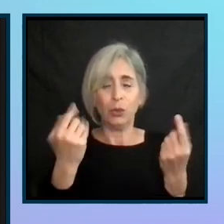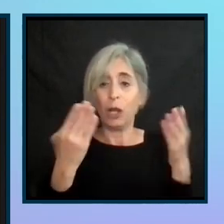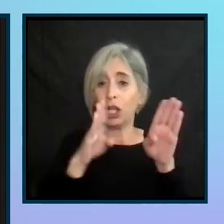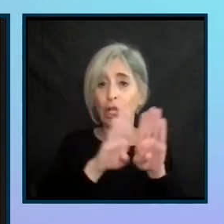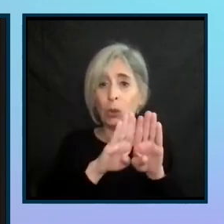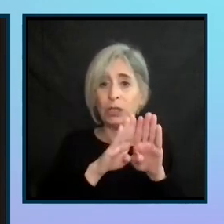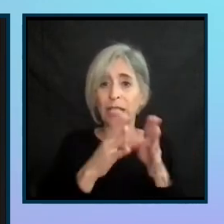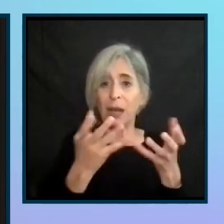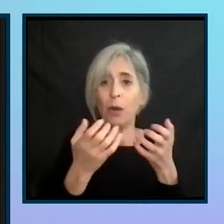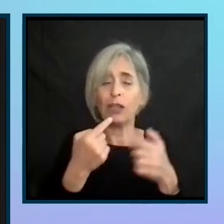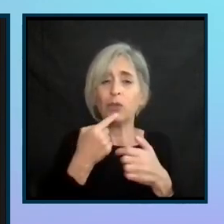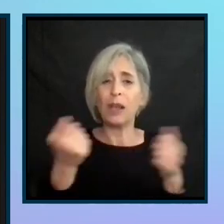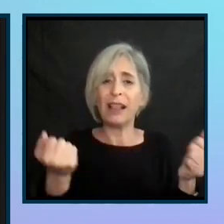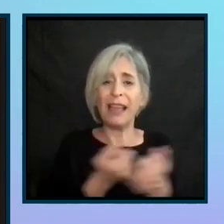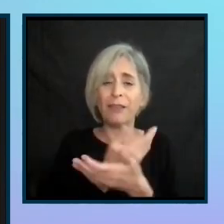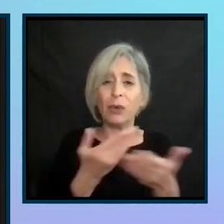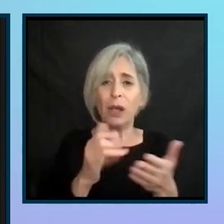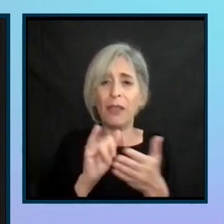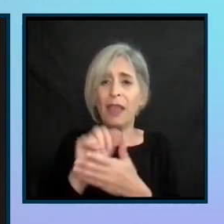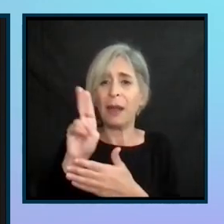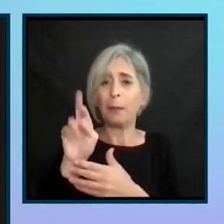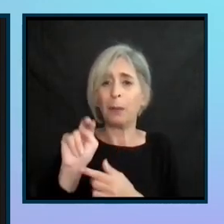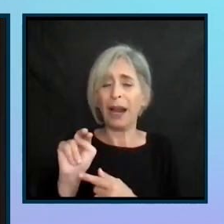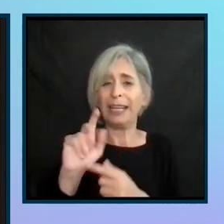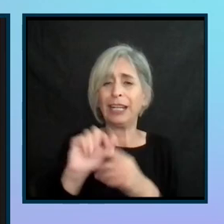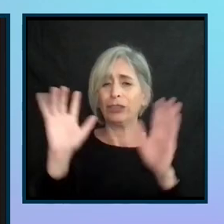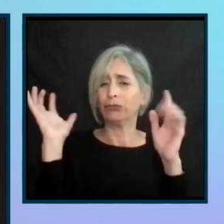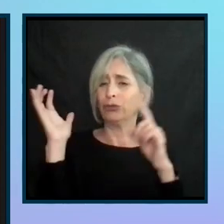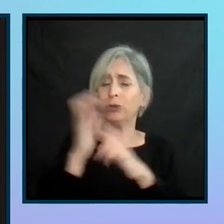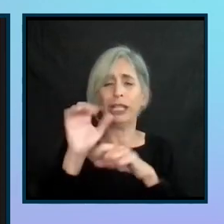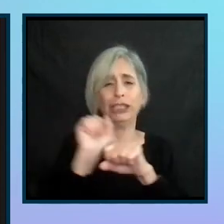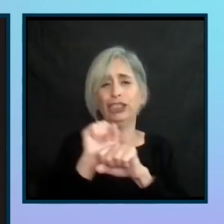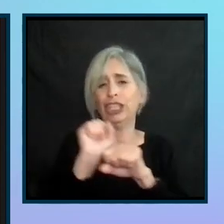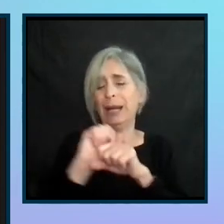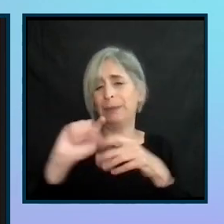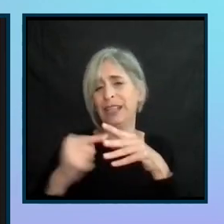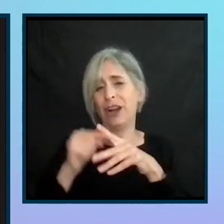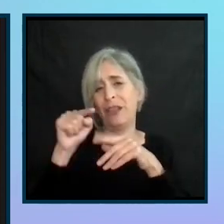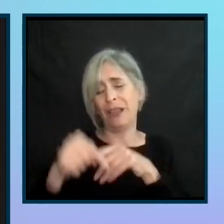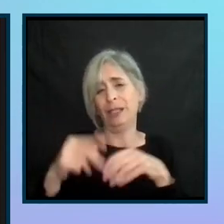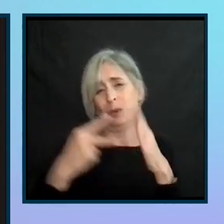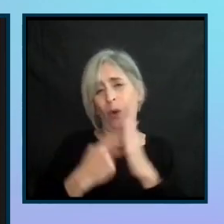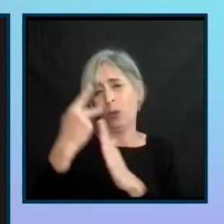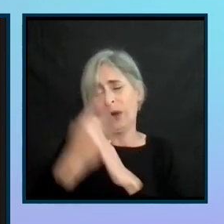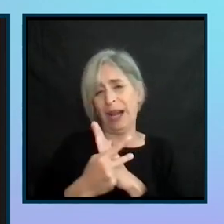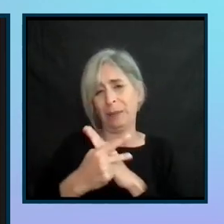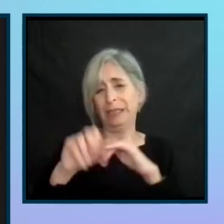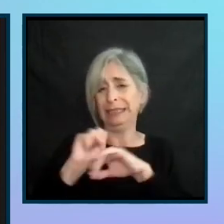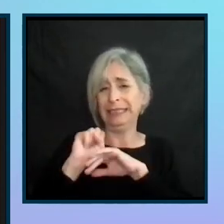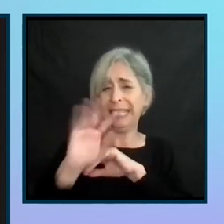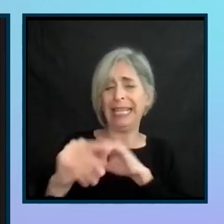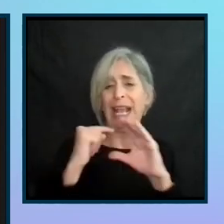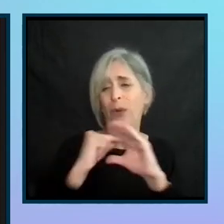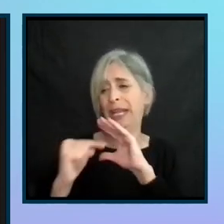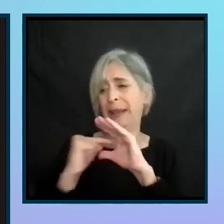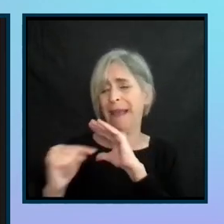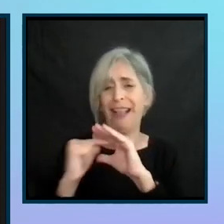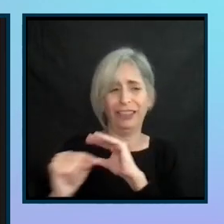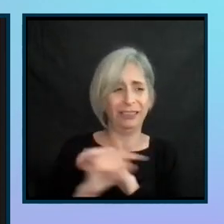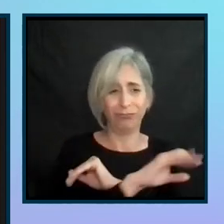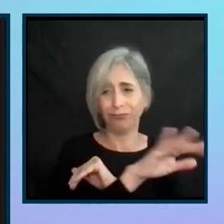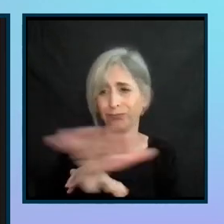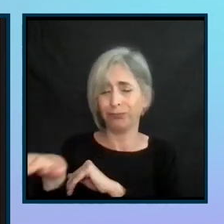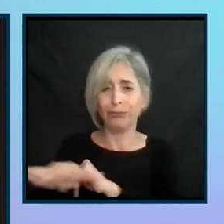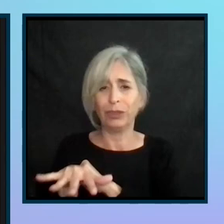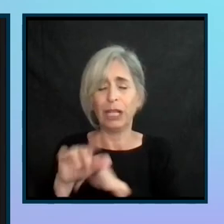I would like to tell everybody that Brian did a fabulous job in getting this ball rolling by putting out those emails like he said. But I think